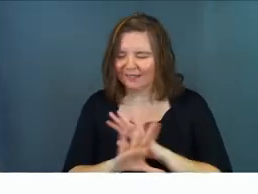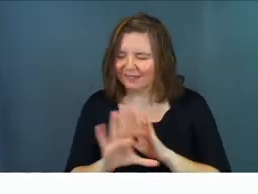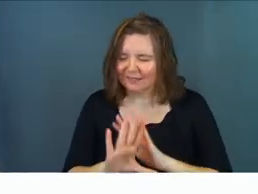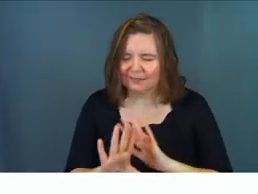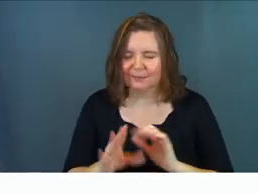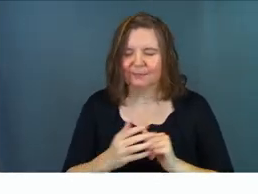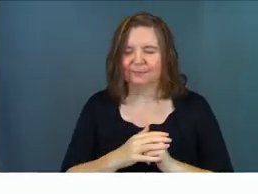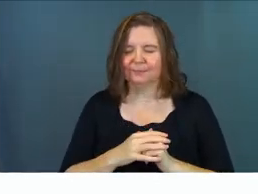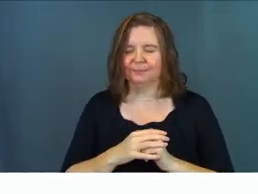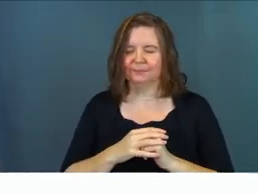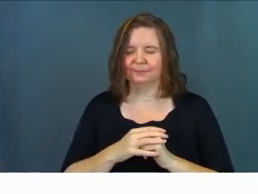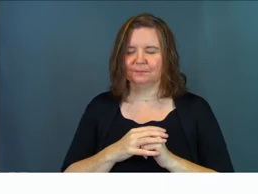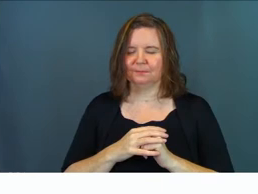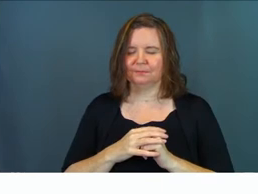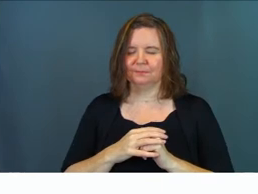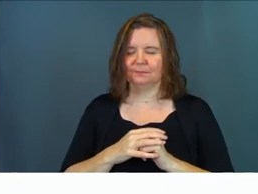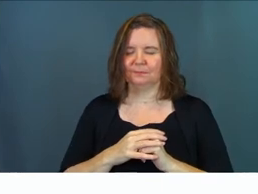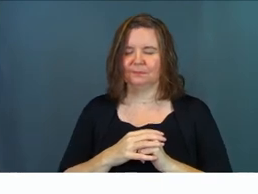do it without it.